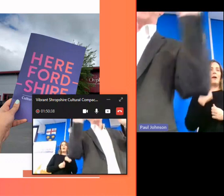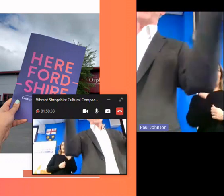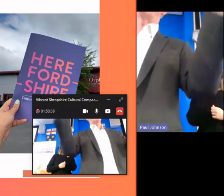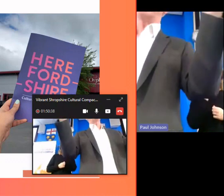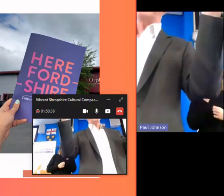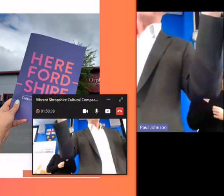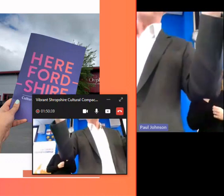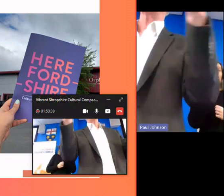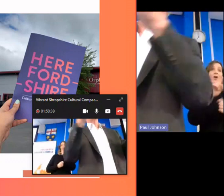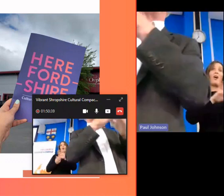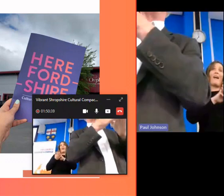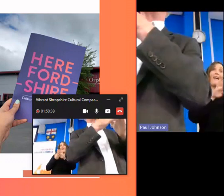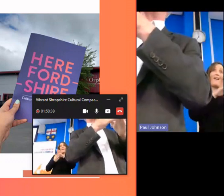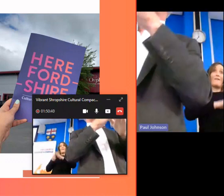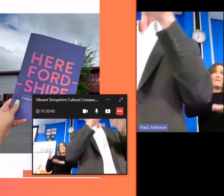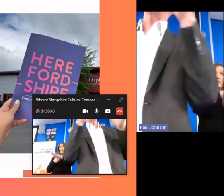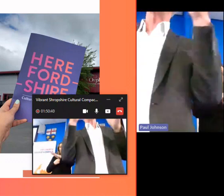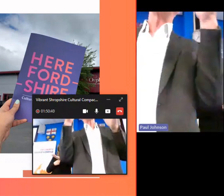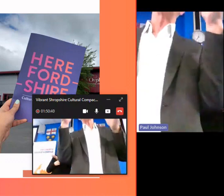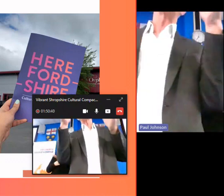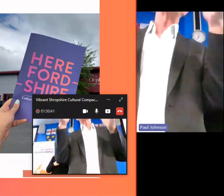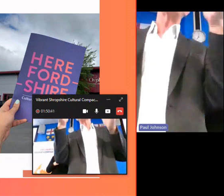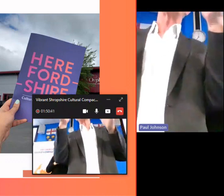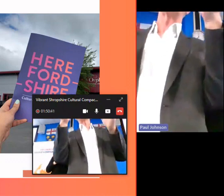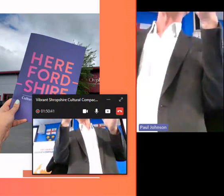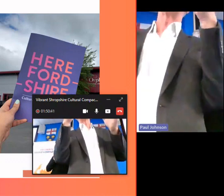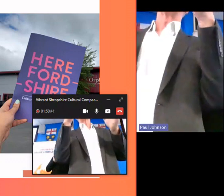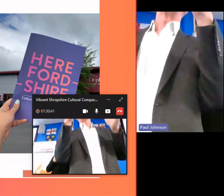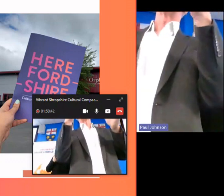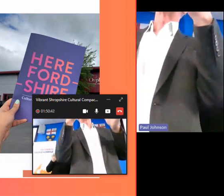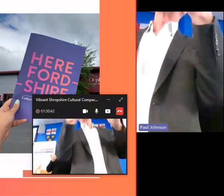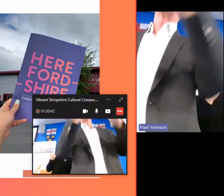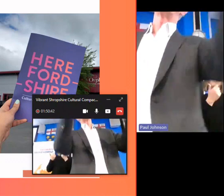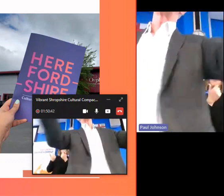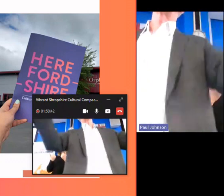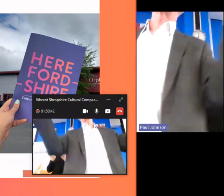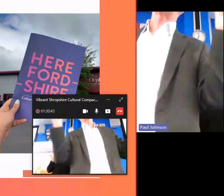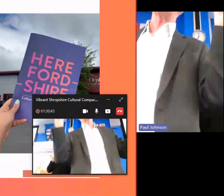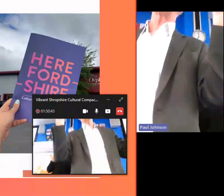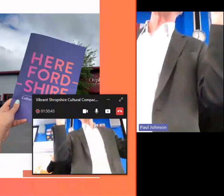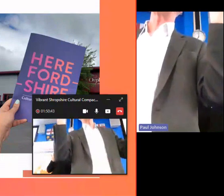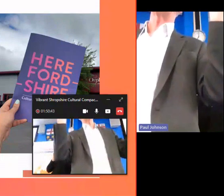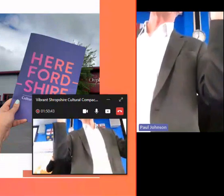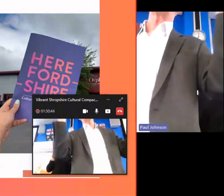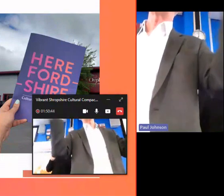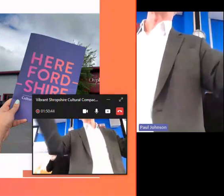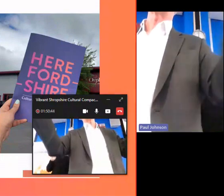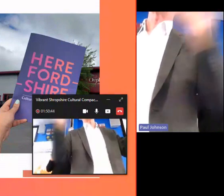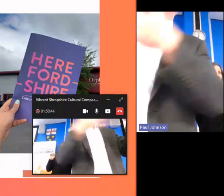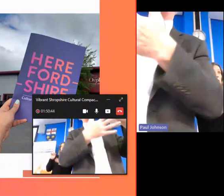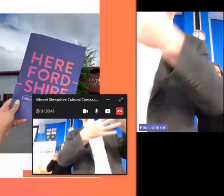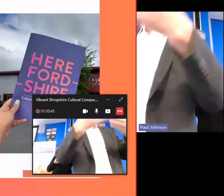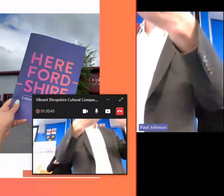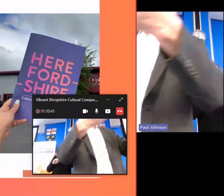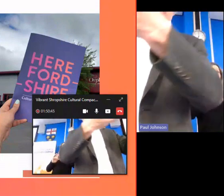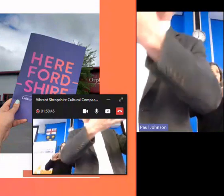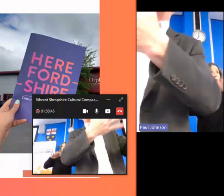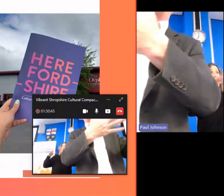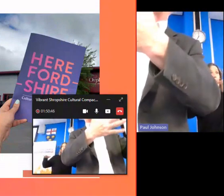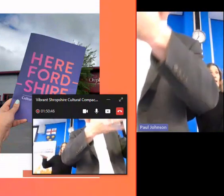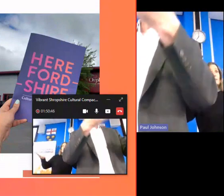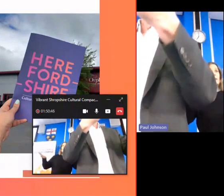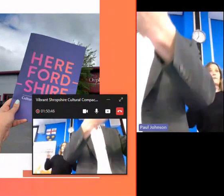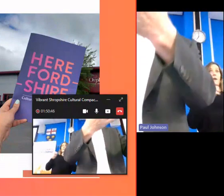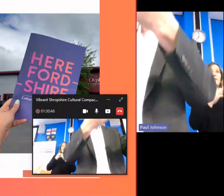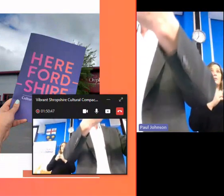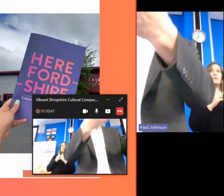also for help from herefordshire point of view herefordshire isn't doing too badly um in terms of the county it's uh its landscape value